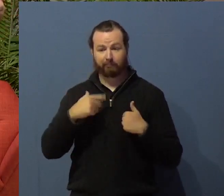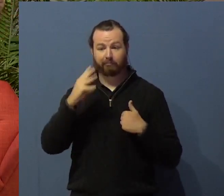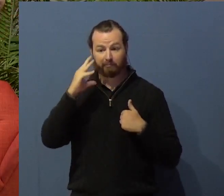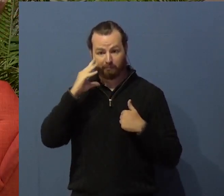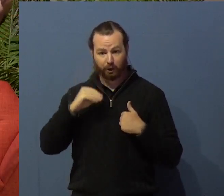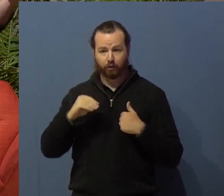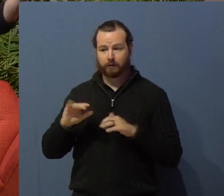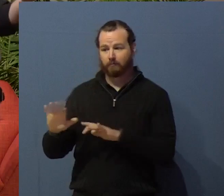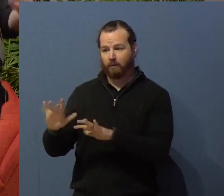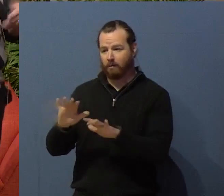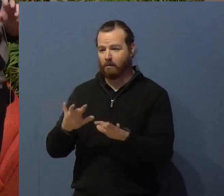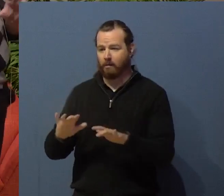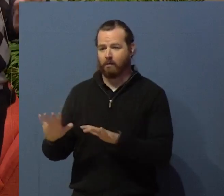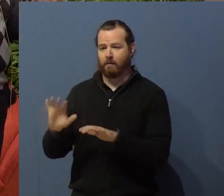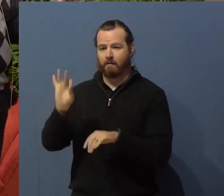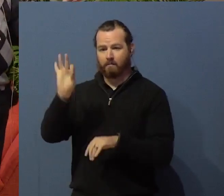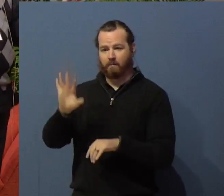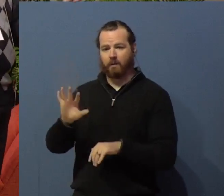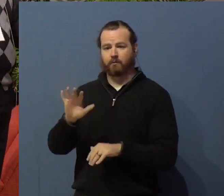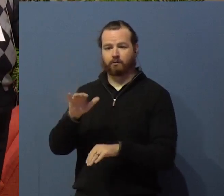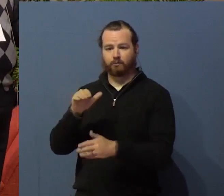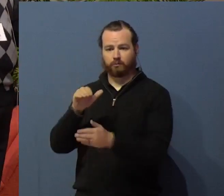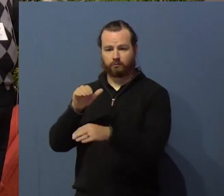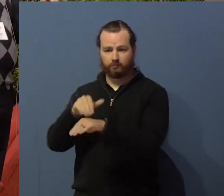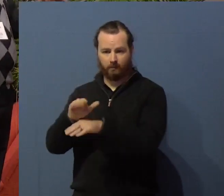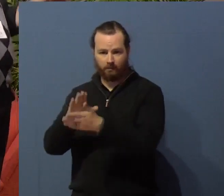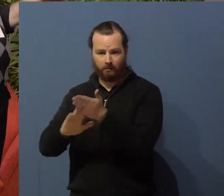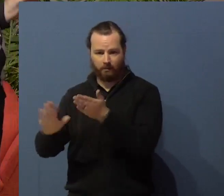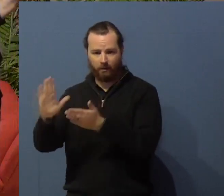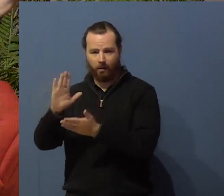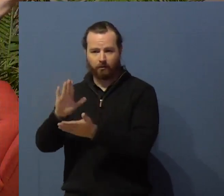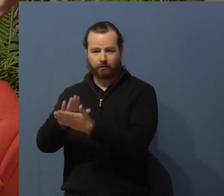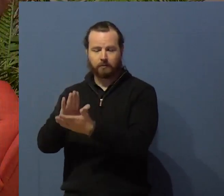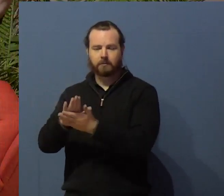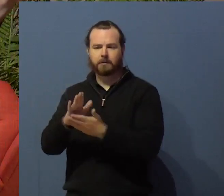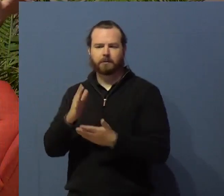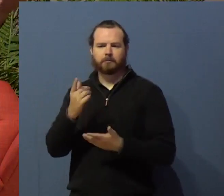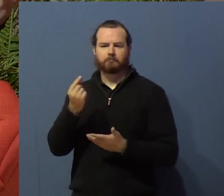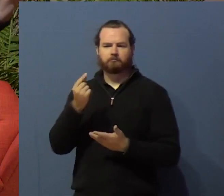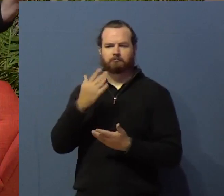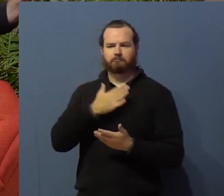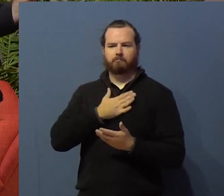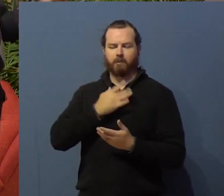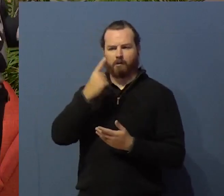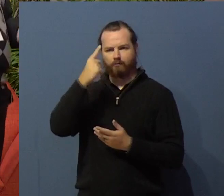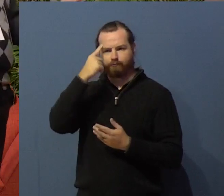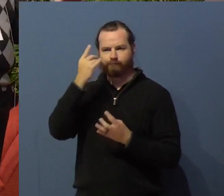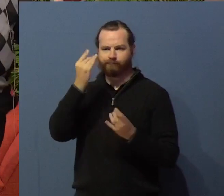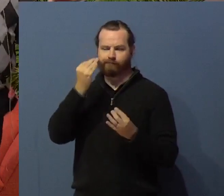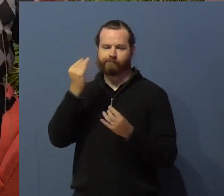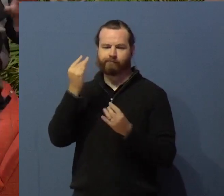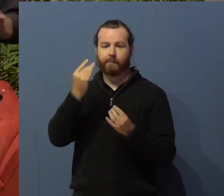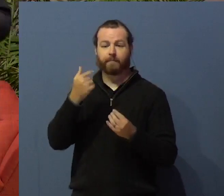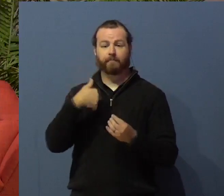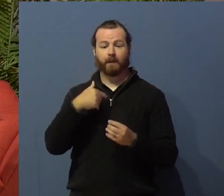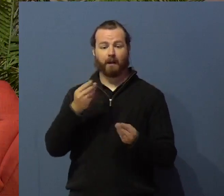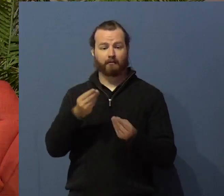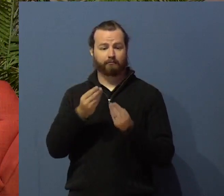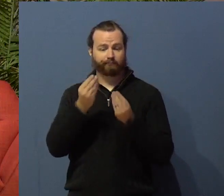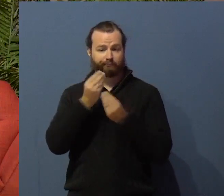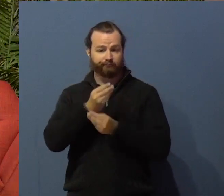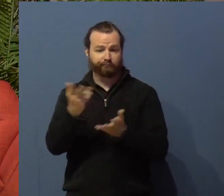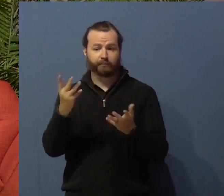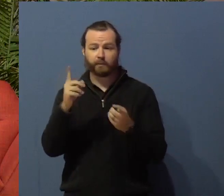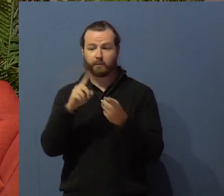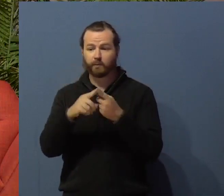I'm going to be talking, I'm casting kind of a broad net. I'll be talking, speaking to everybody here, but to pastors, to campus